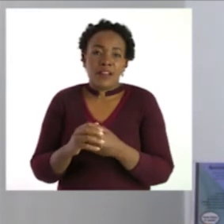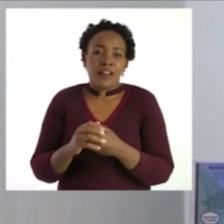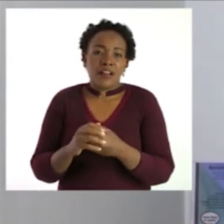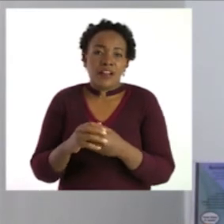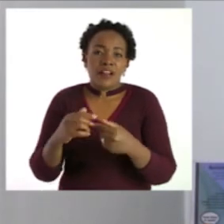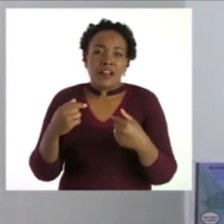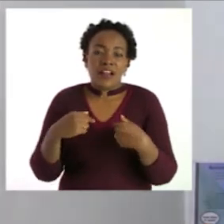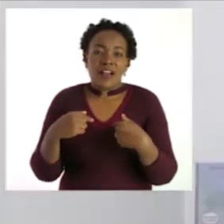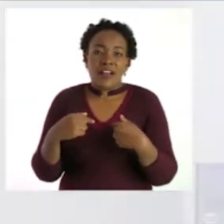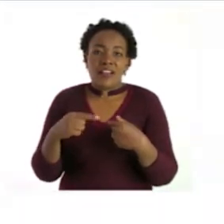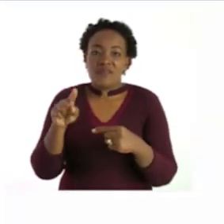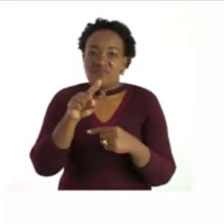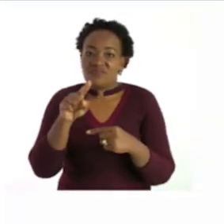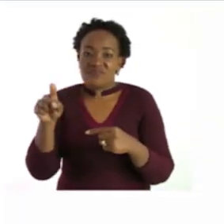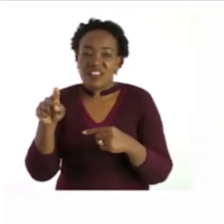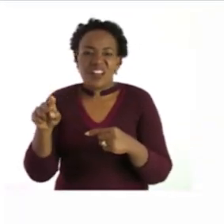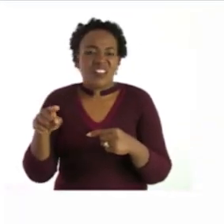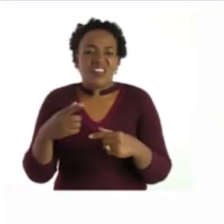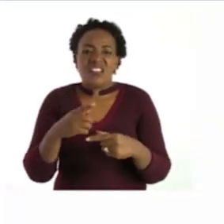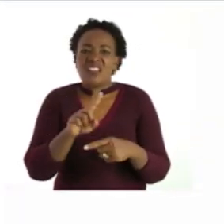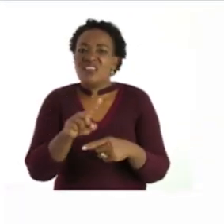was dash when he left